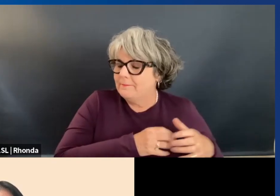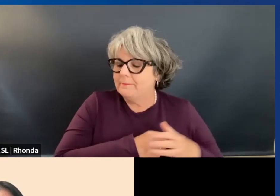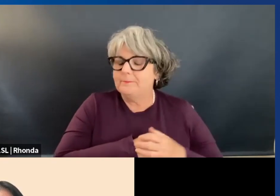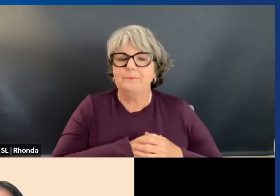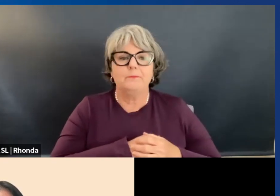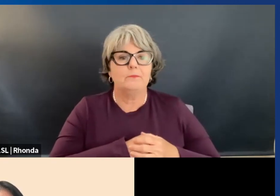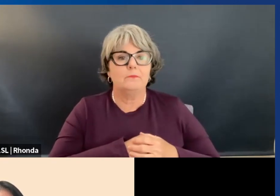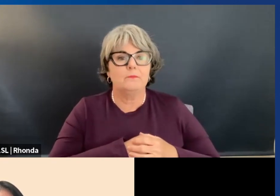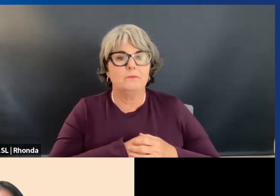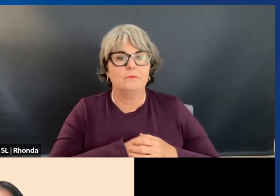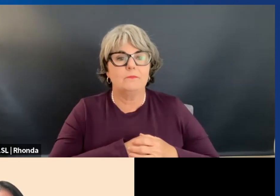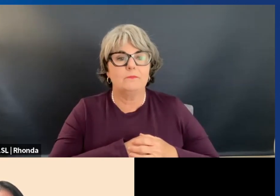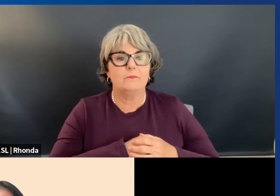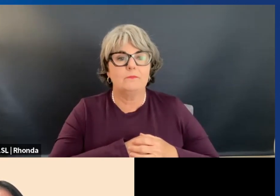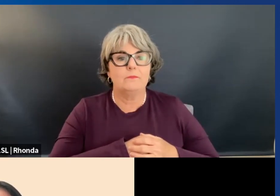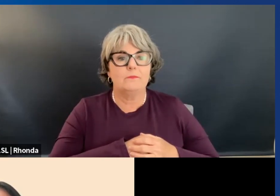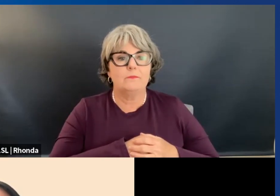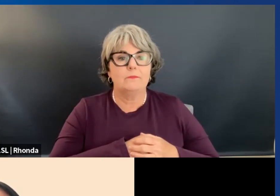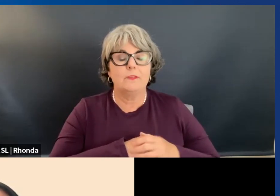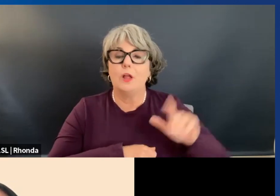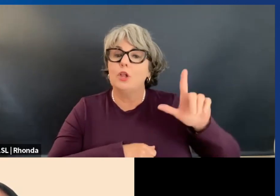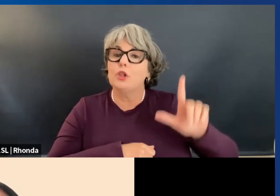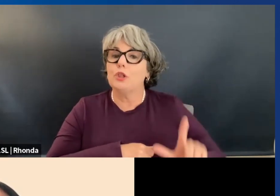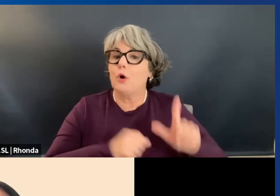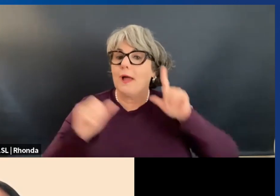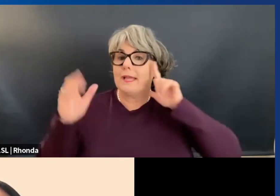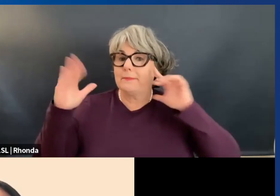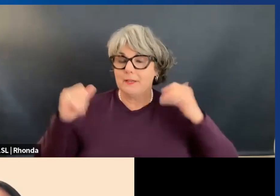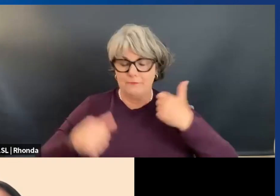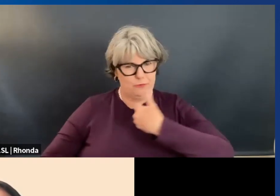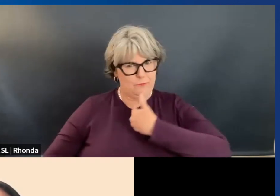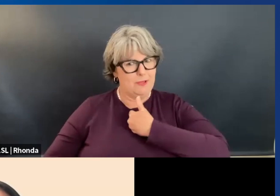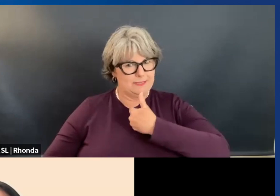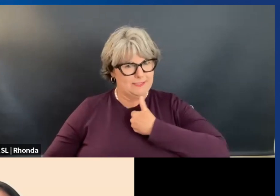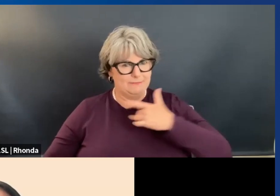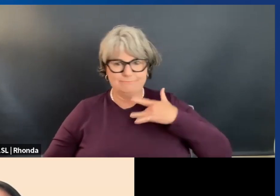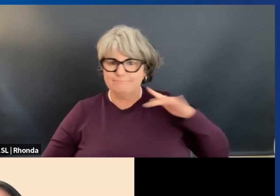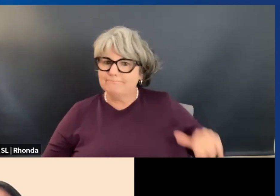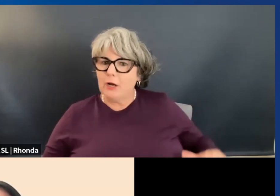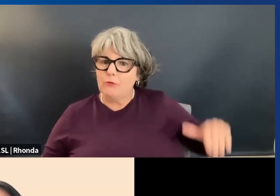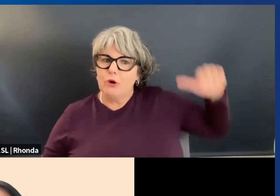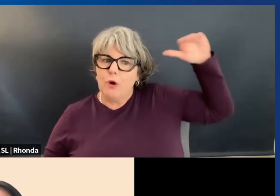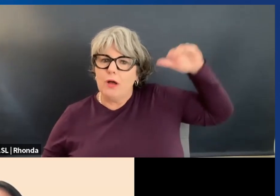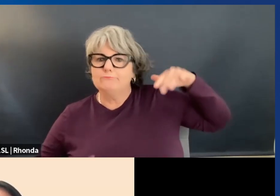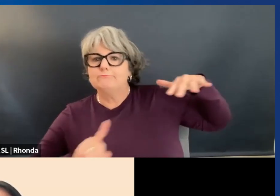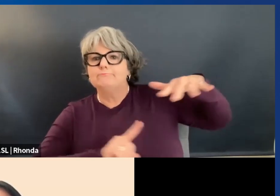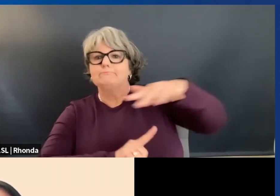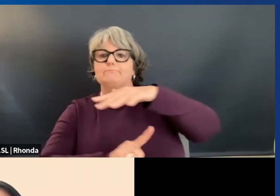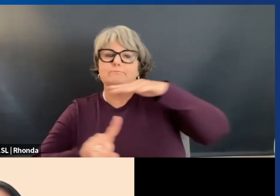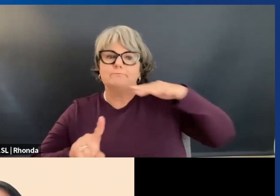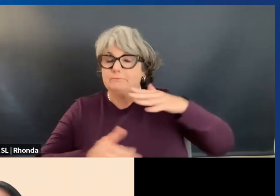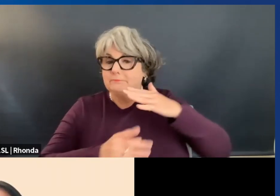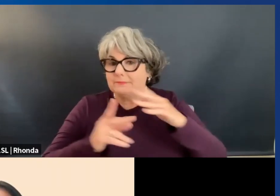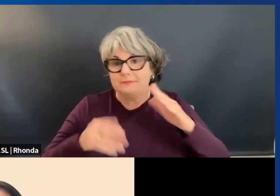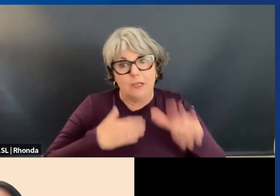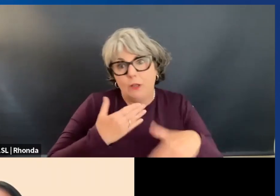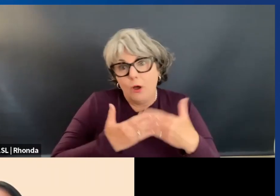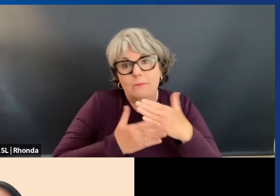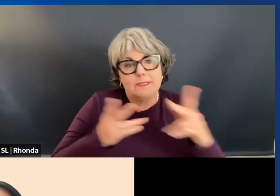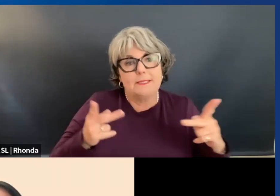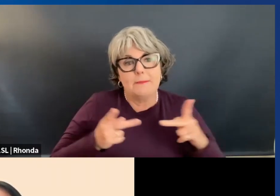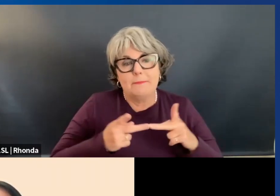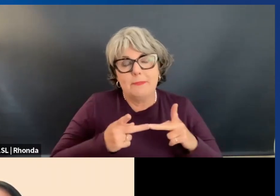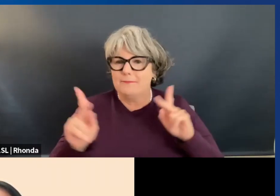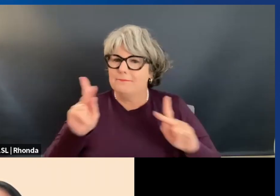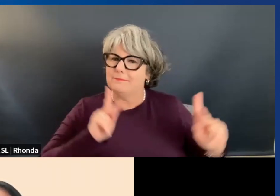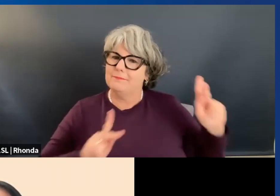how I overcame low expectations on me, because I did, I grew up in an environment in some places, not all, where there